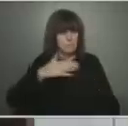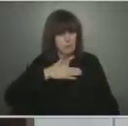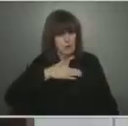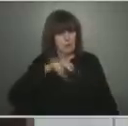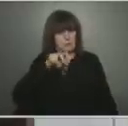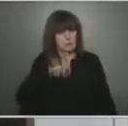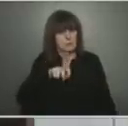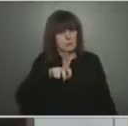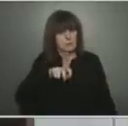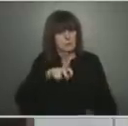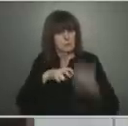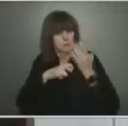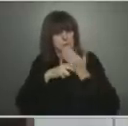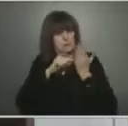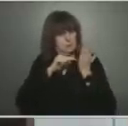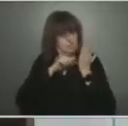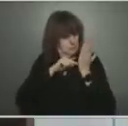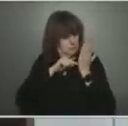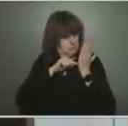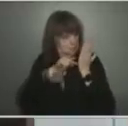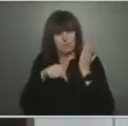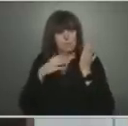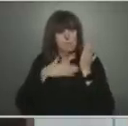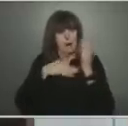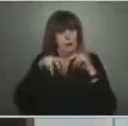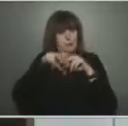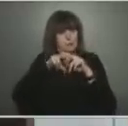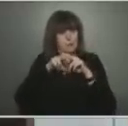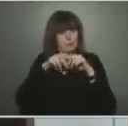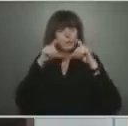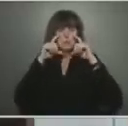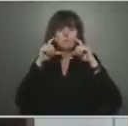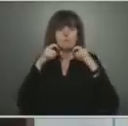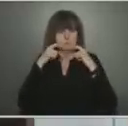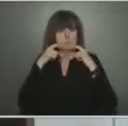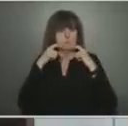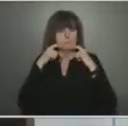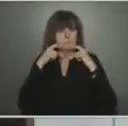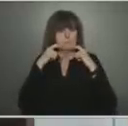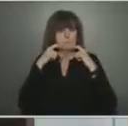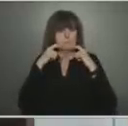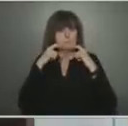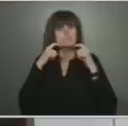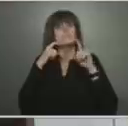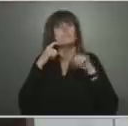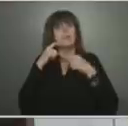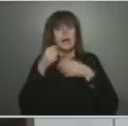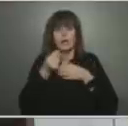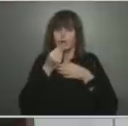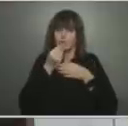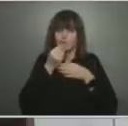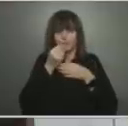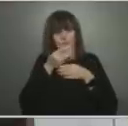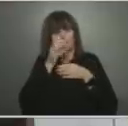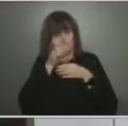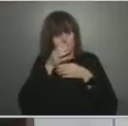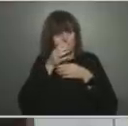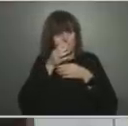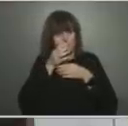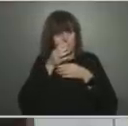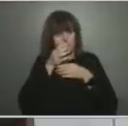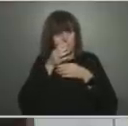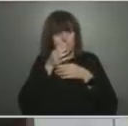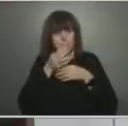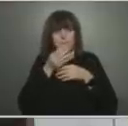your mask and, you know, enjoy the food that you've purchased. We don't want you walking around without a mask